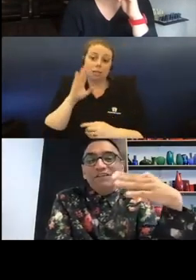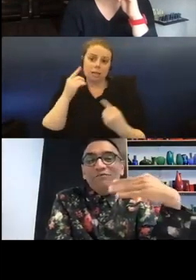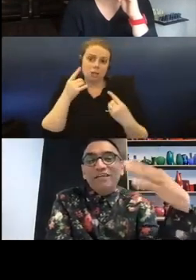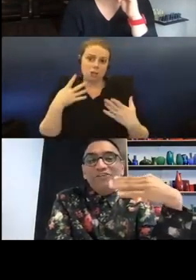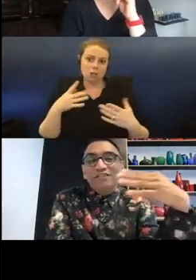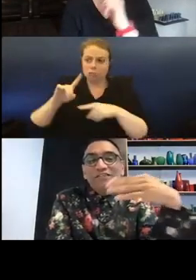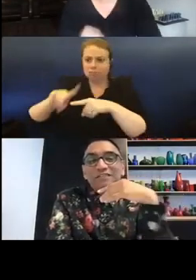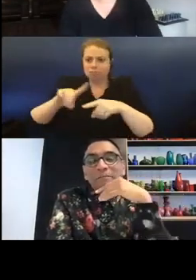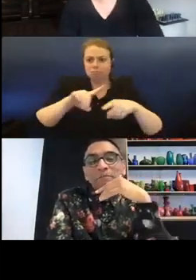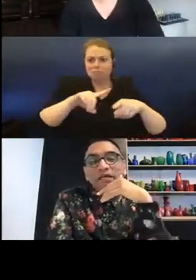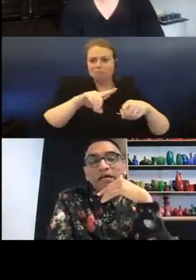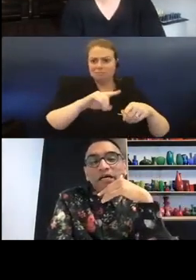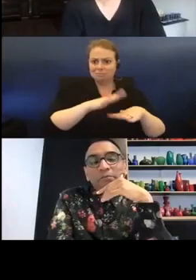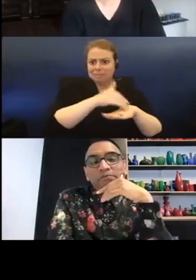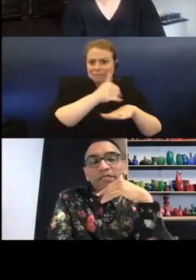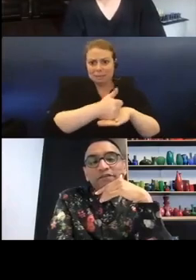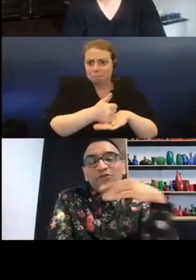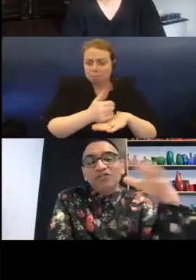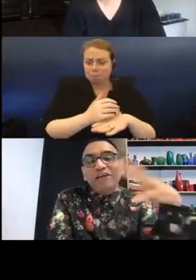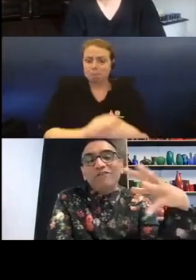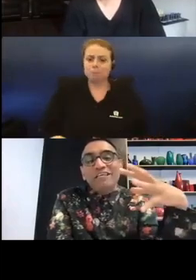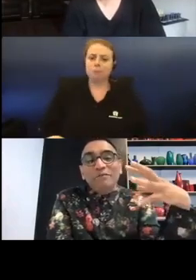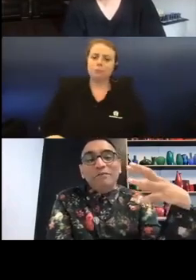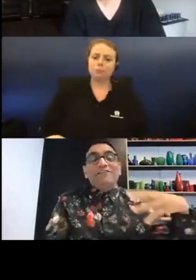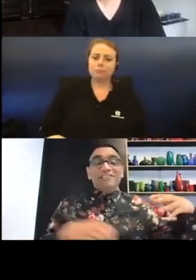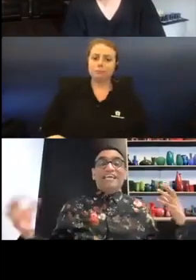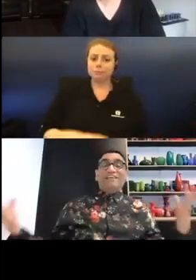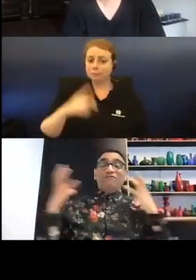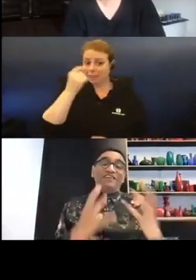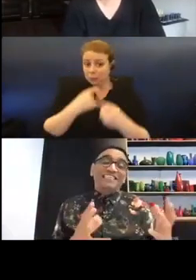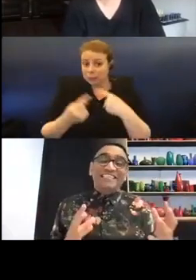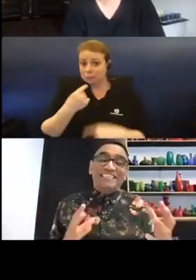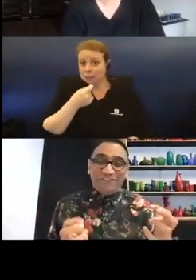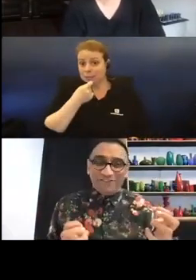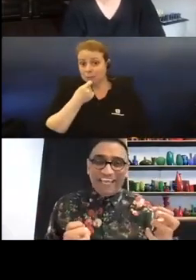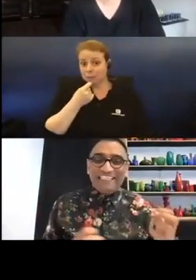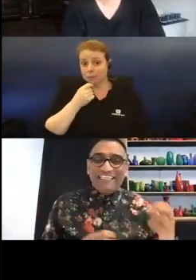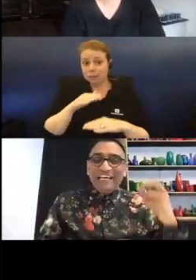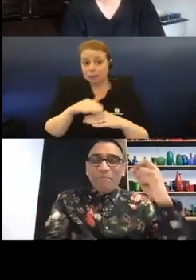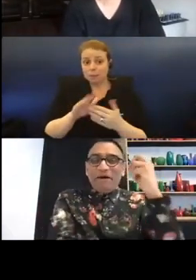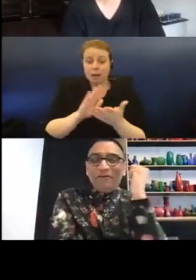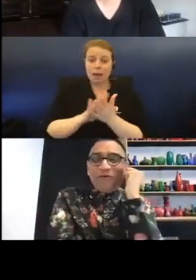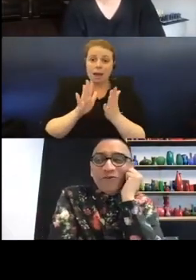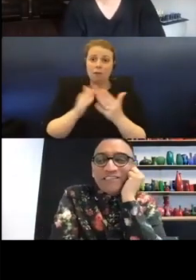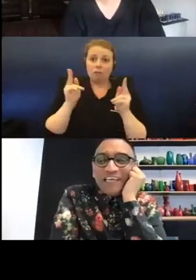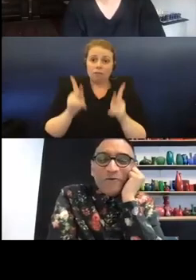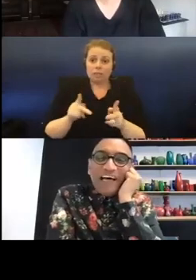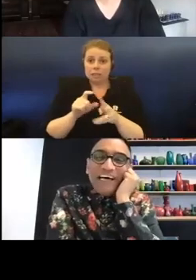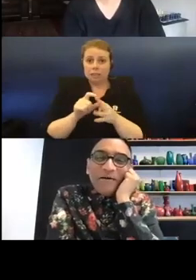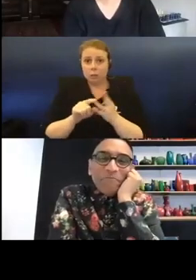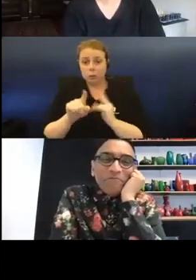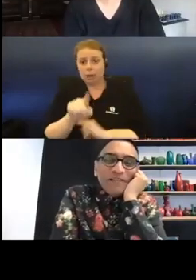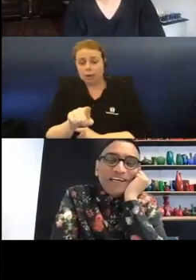number of iterations, if you could share a little bit about just how you physically do that. But also,